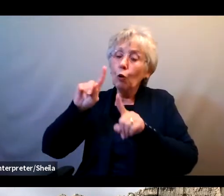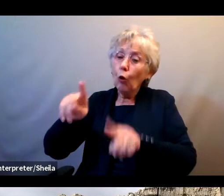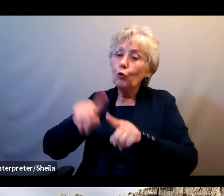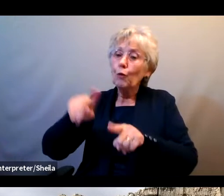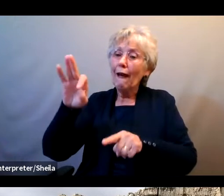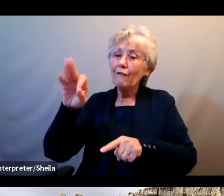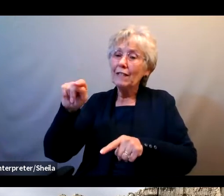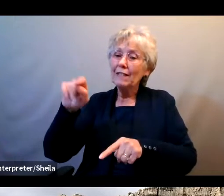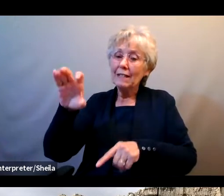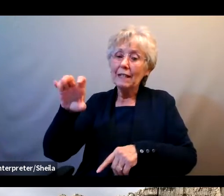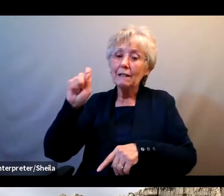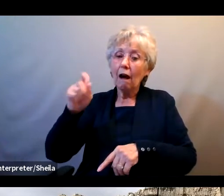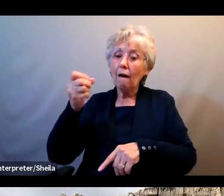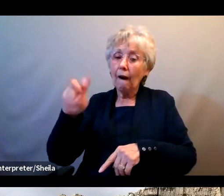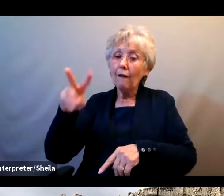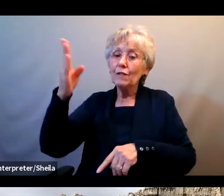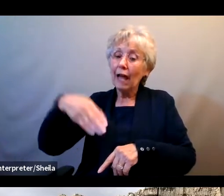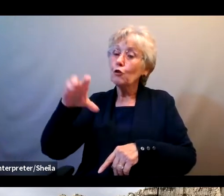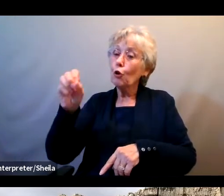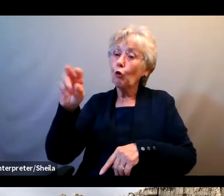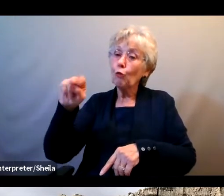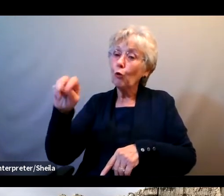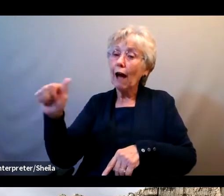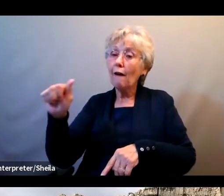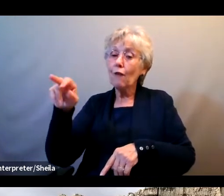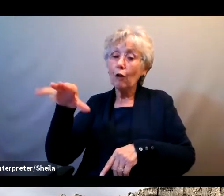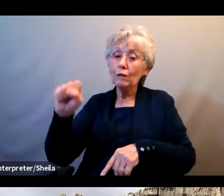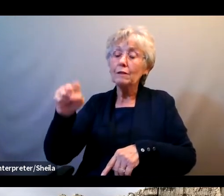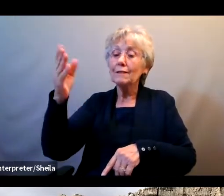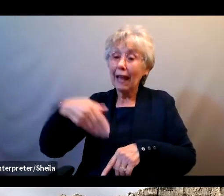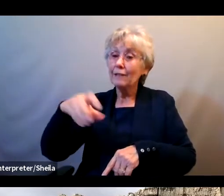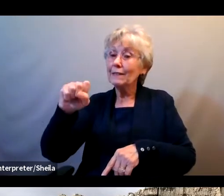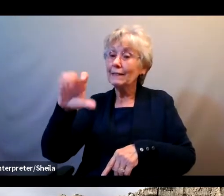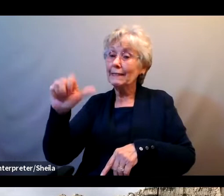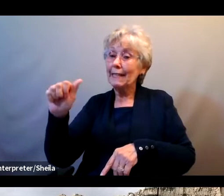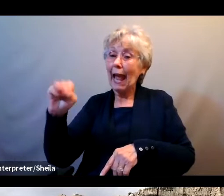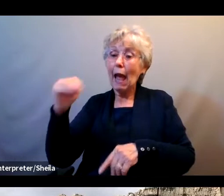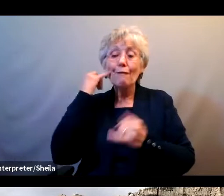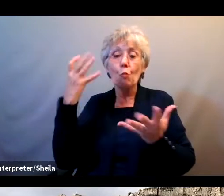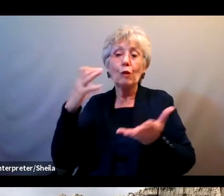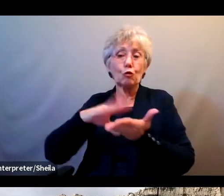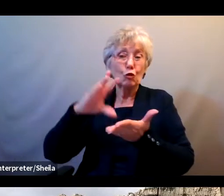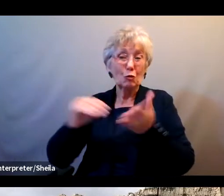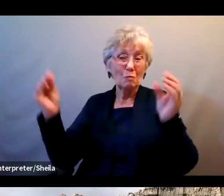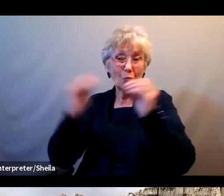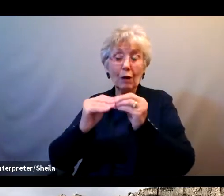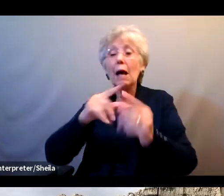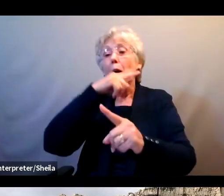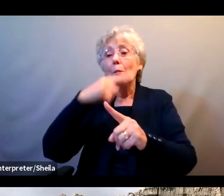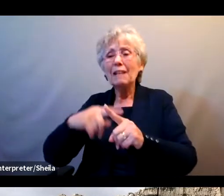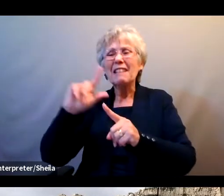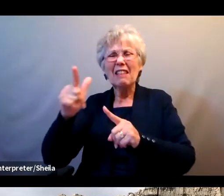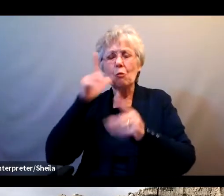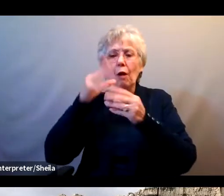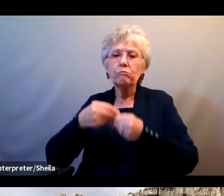coronavirus slash scams if you're interested in finding out more. We will also have a handout with all of these links